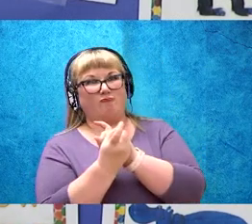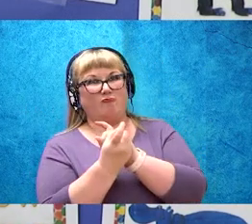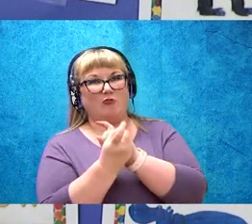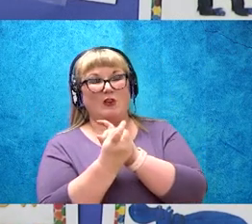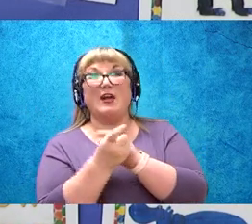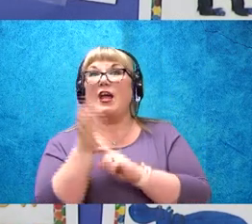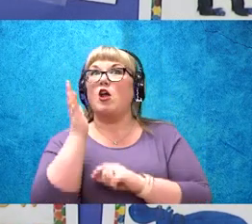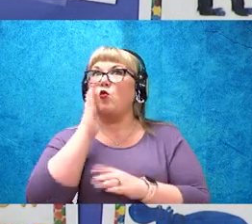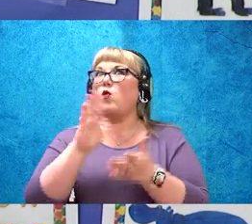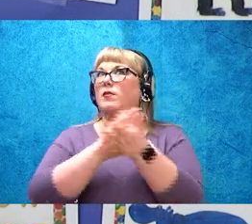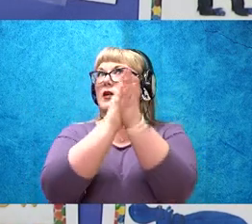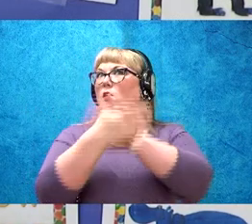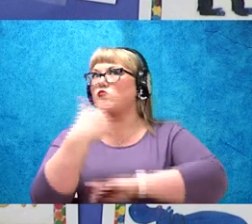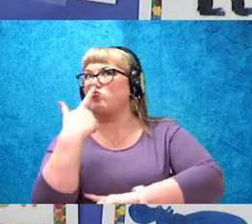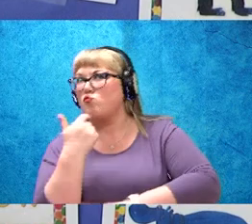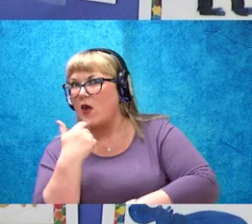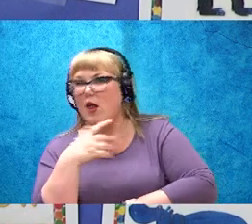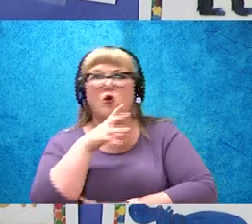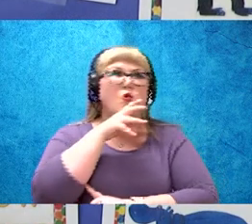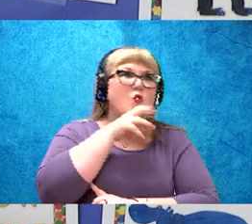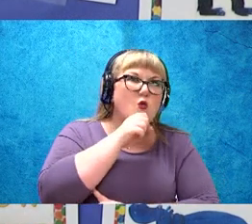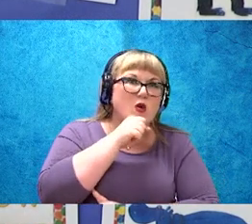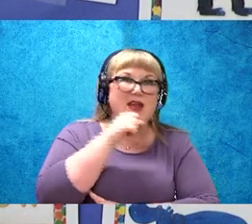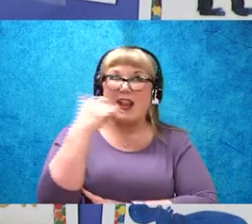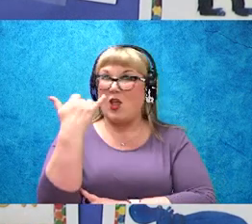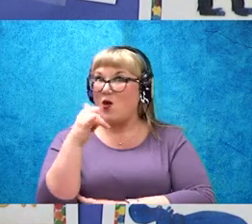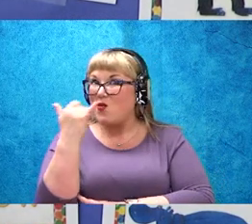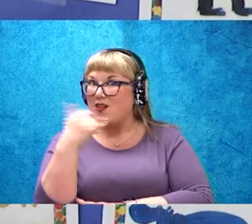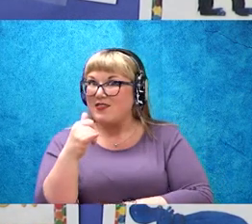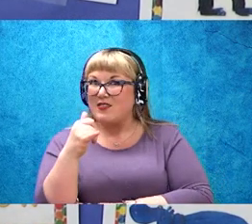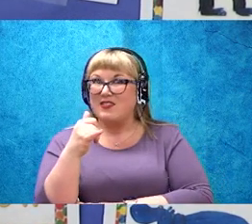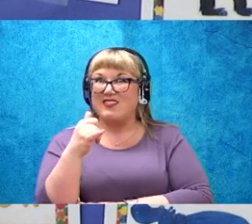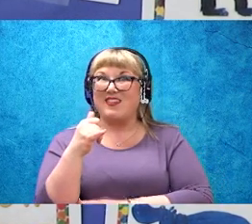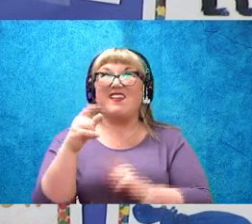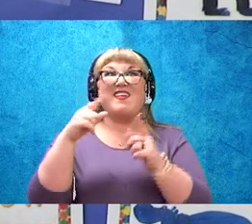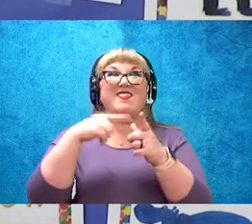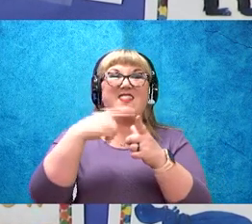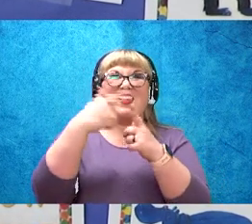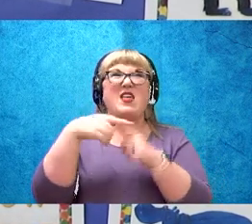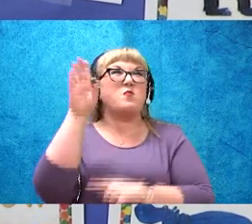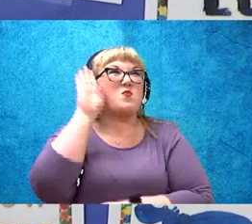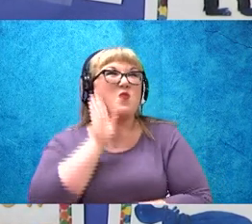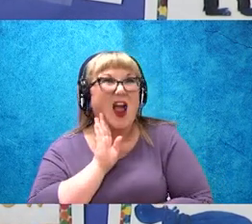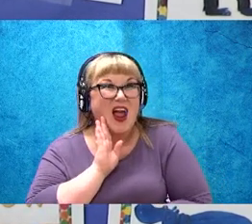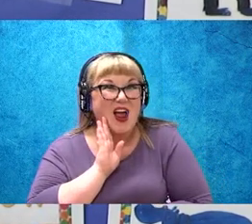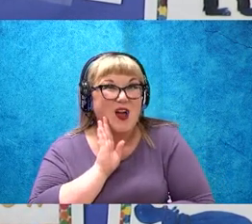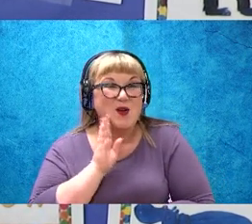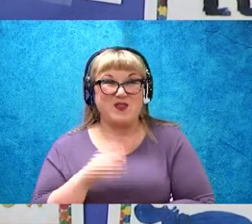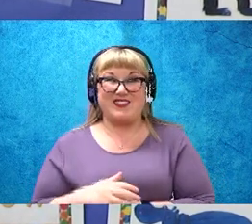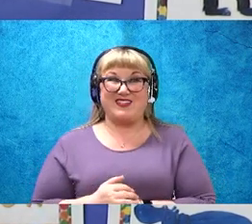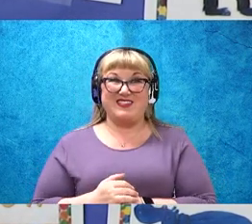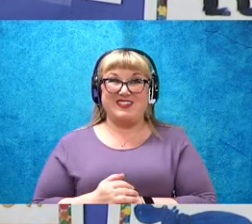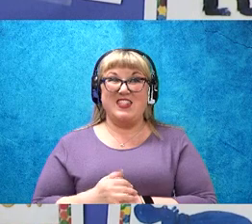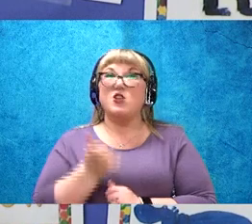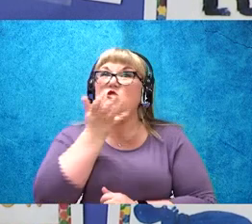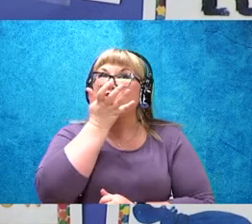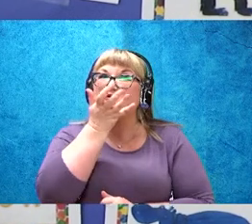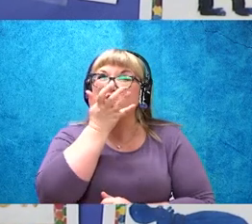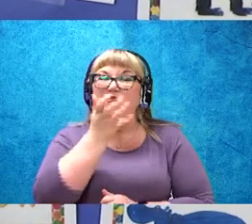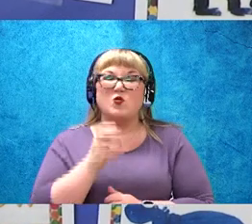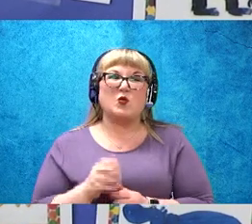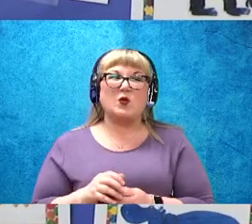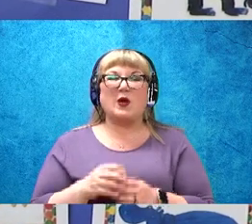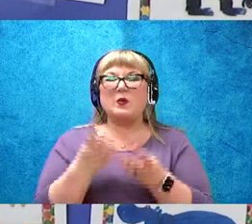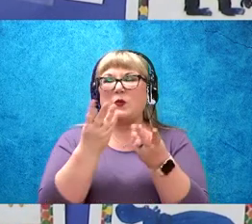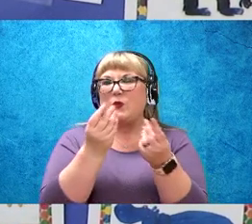turn to red and orange and yellow and then to brown. The grass has turned a